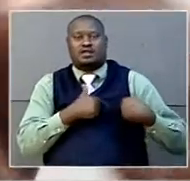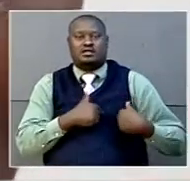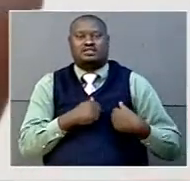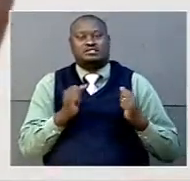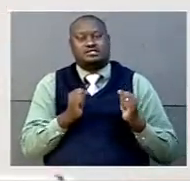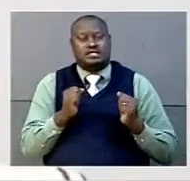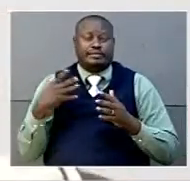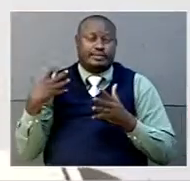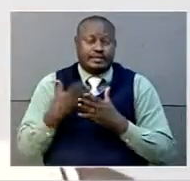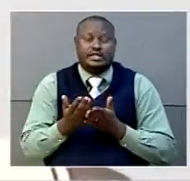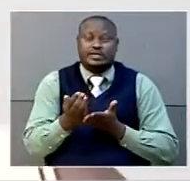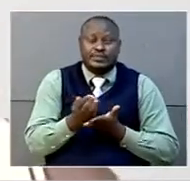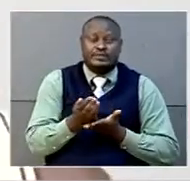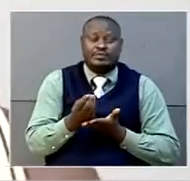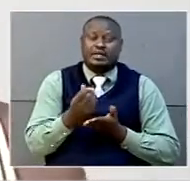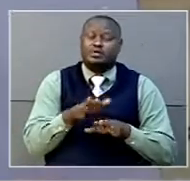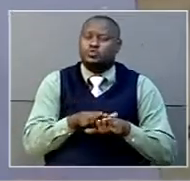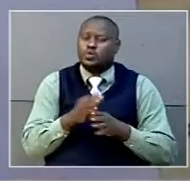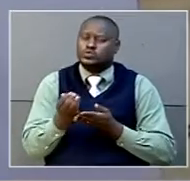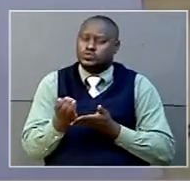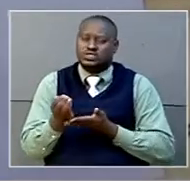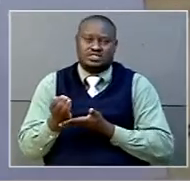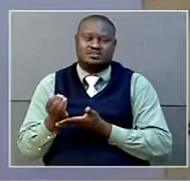she has been trying to raise the money for treatment.